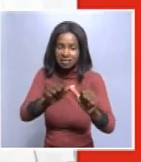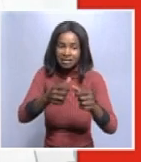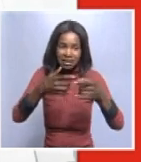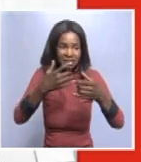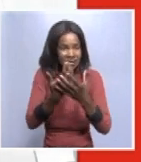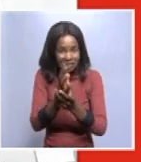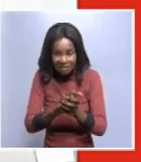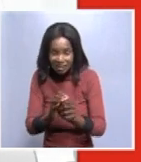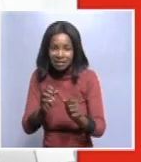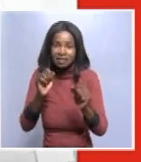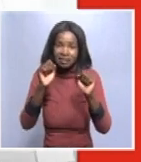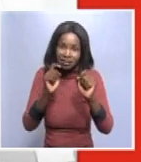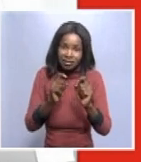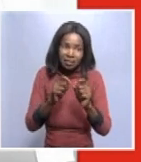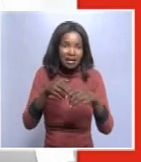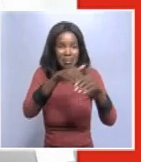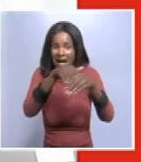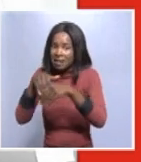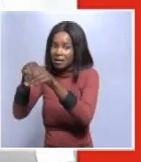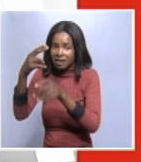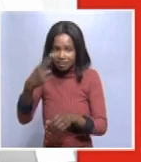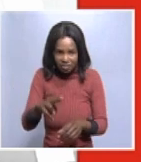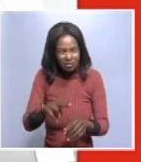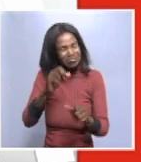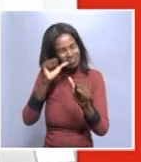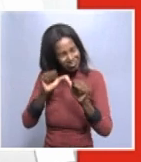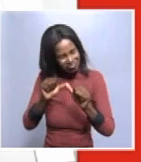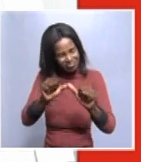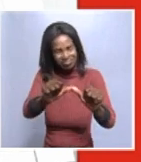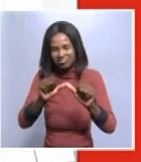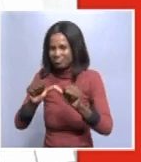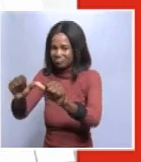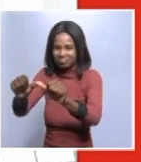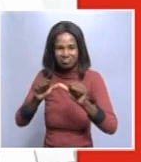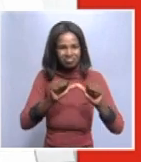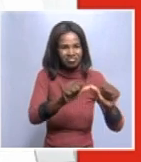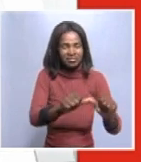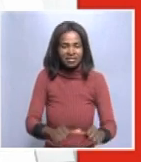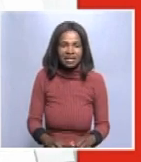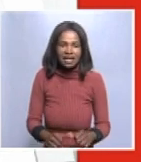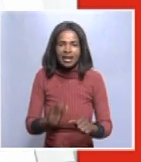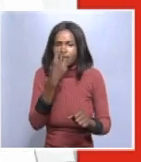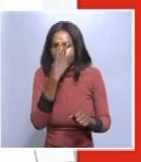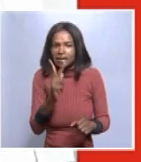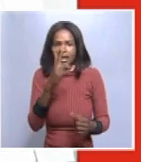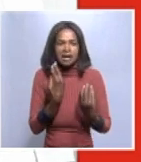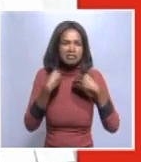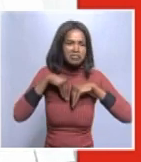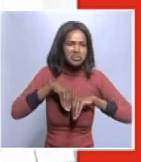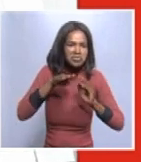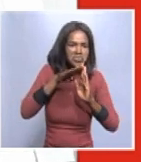keeps us safe from COVID-19. Let us not plant the seeds